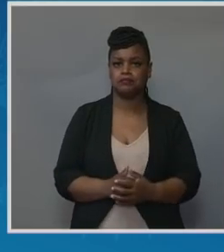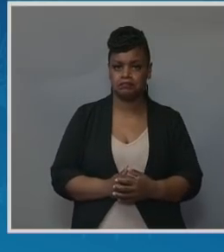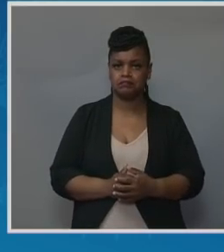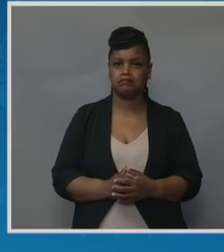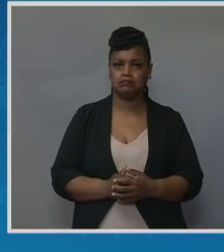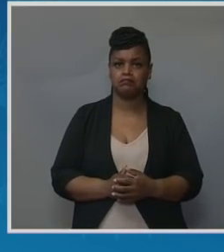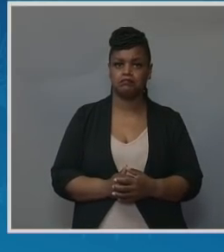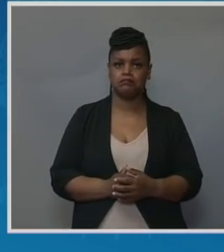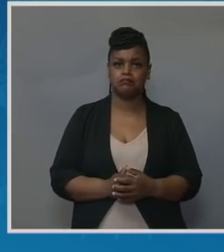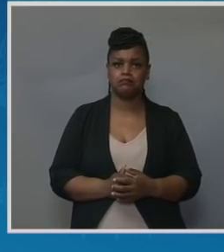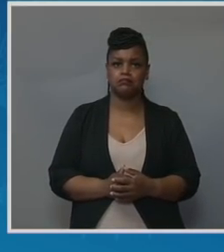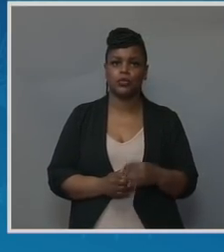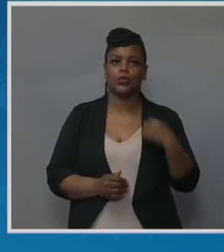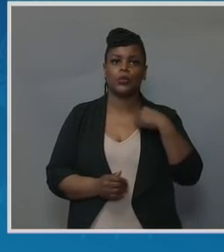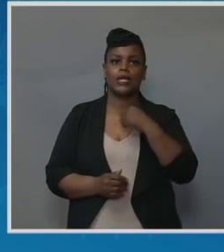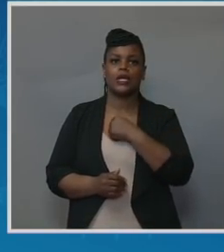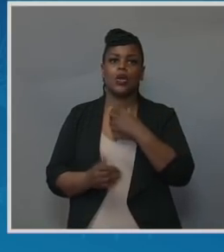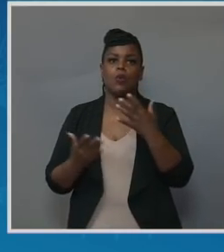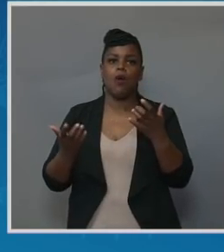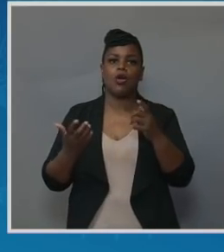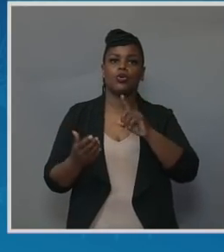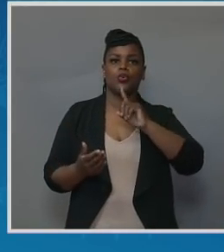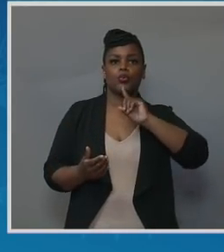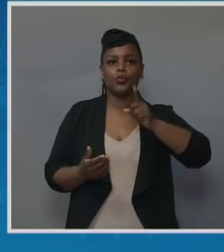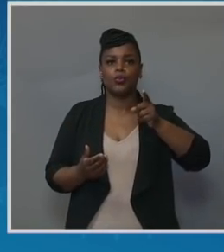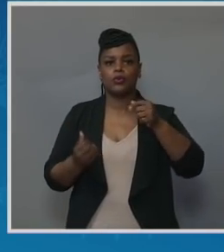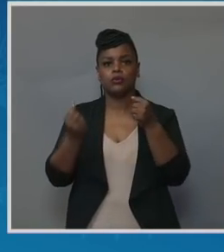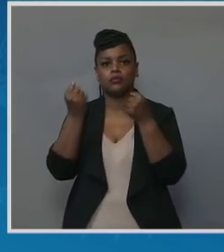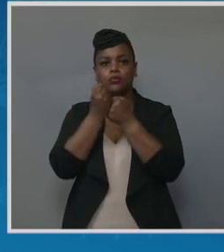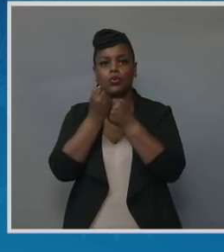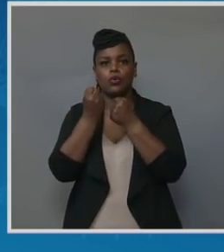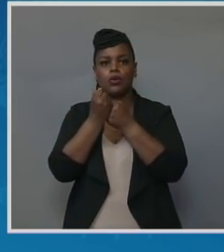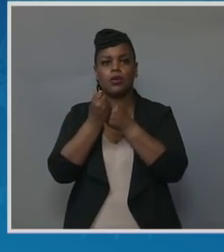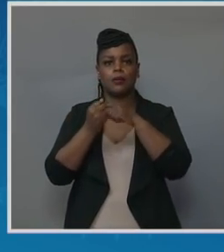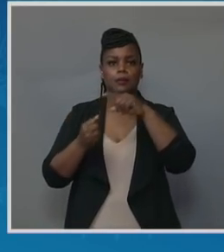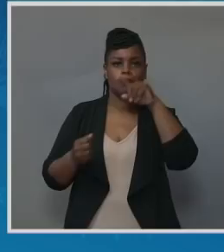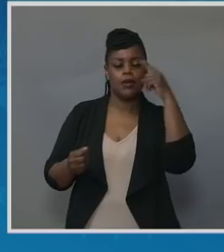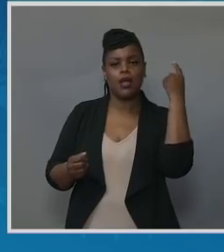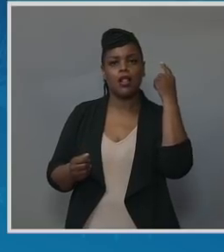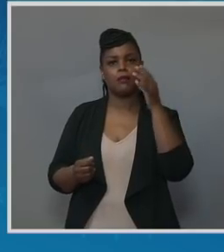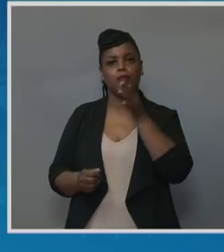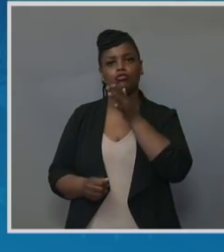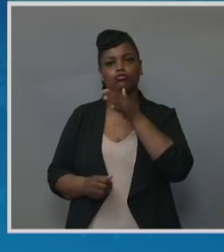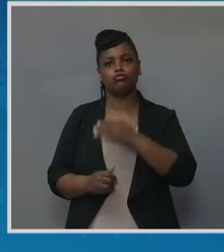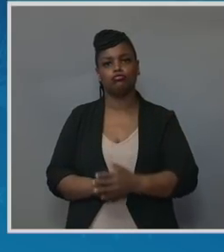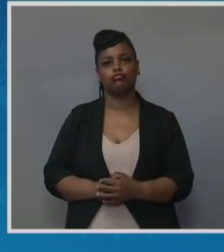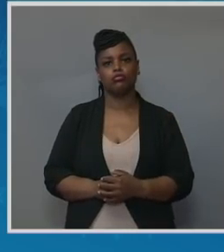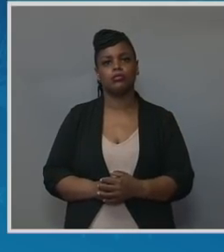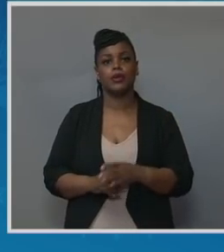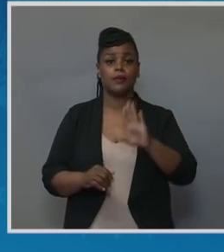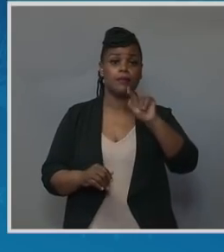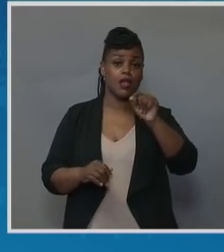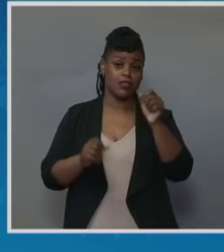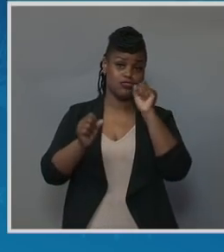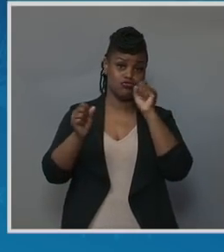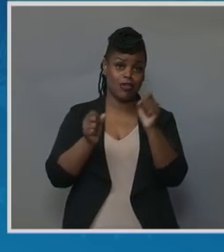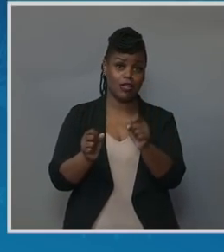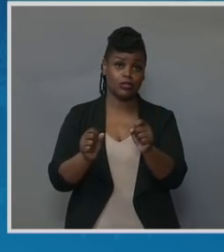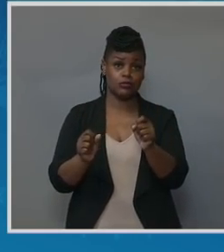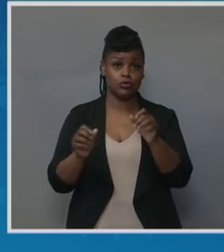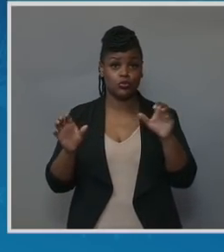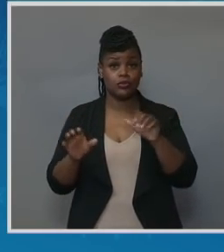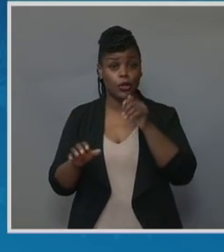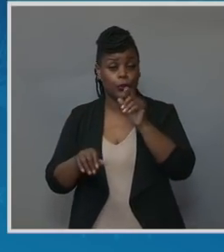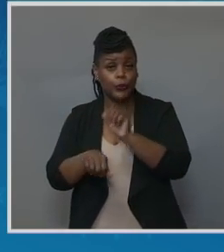bolstering maternal mortality review committees, funding rural co-maternity obstetric strategies programs, encouraging